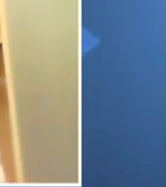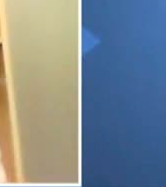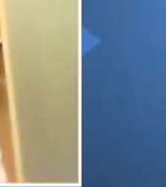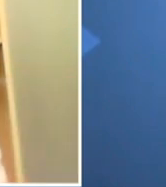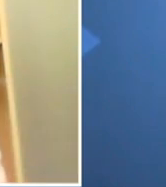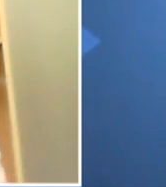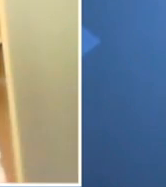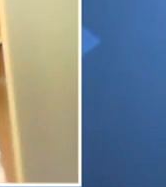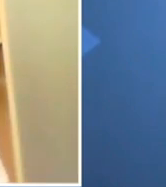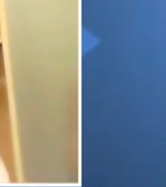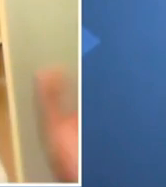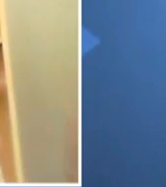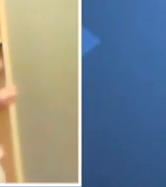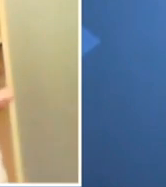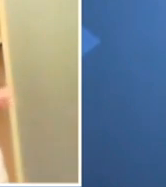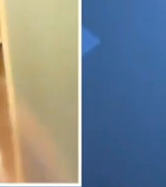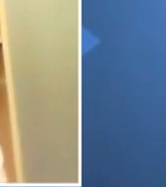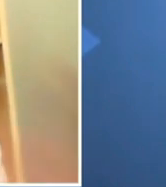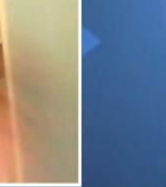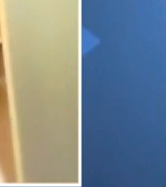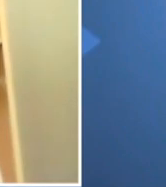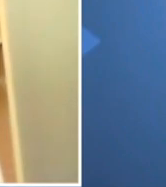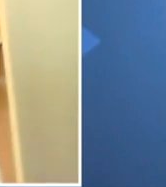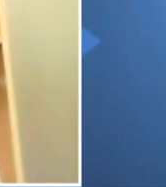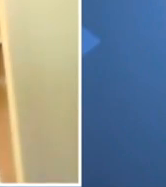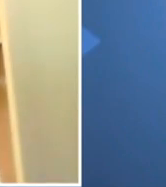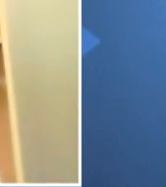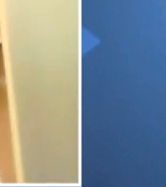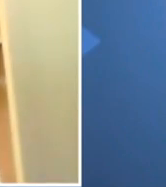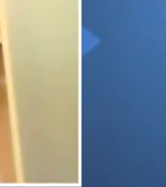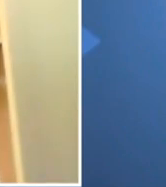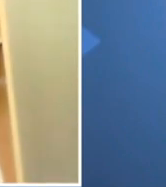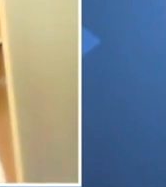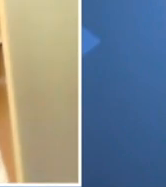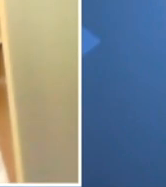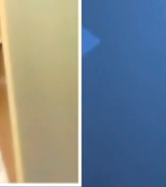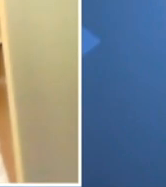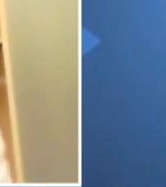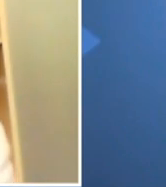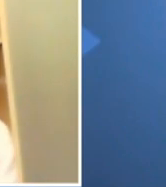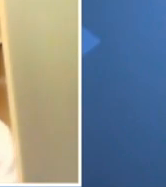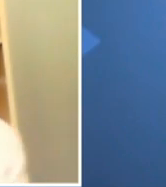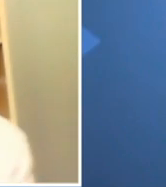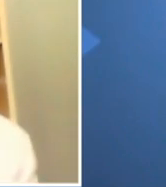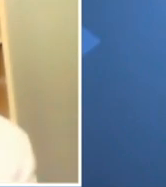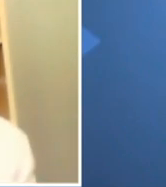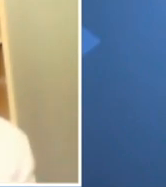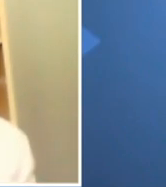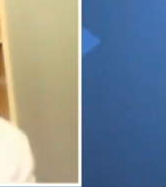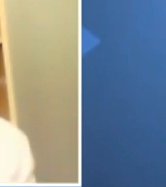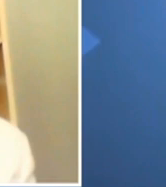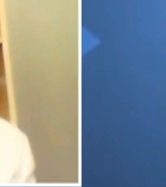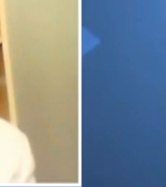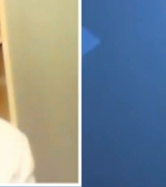observe the old trend and then we apply it into this new trend, we will definitely have a